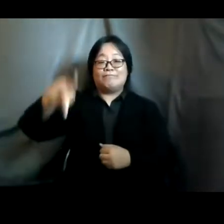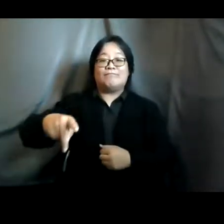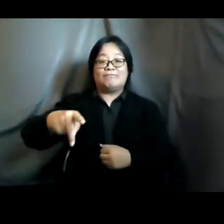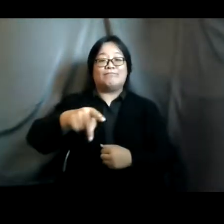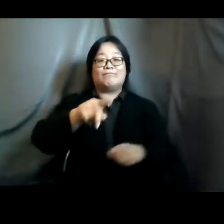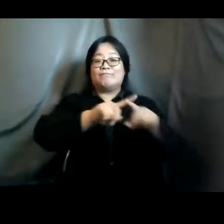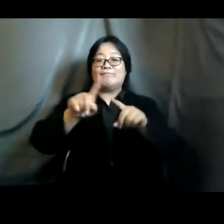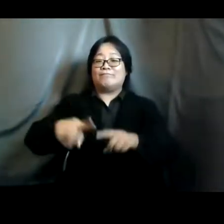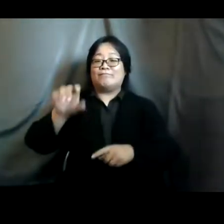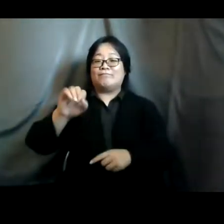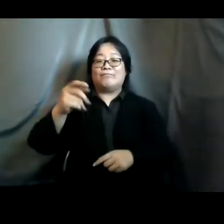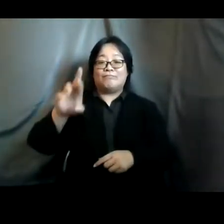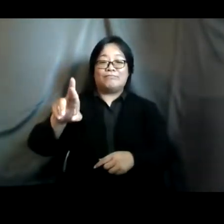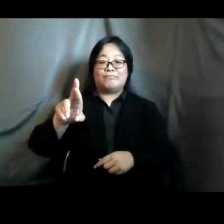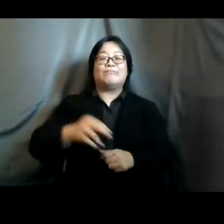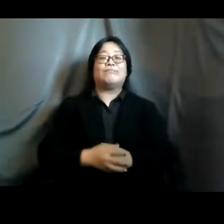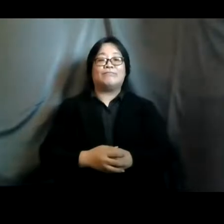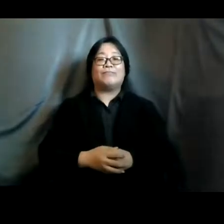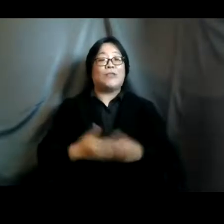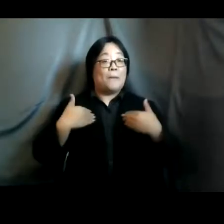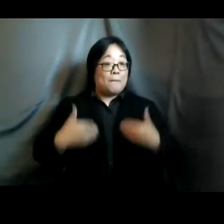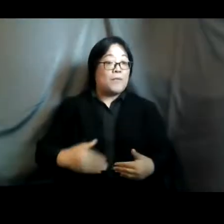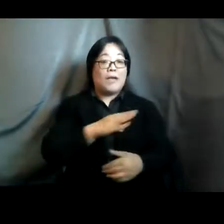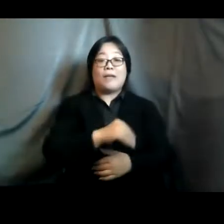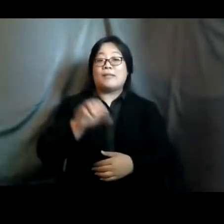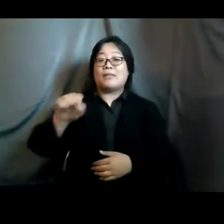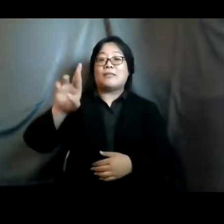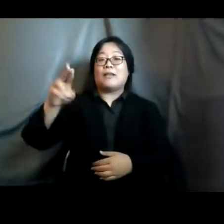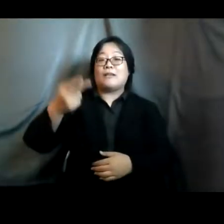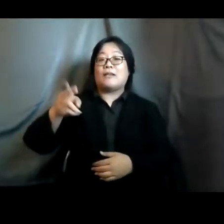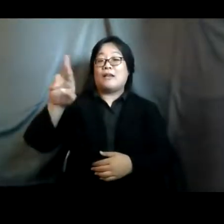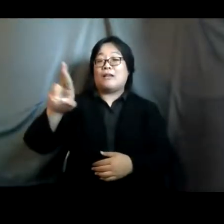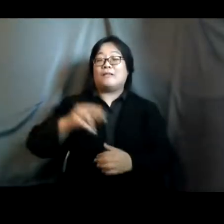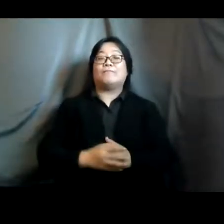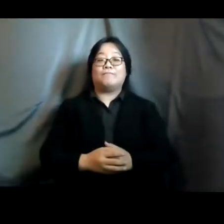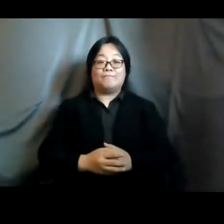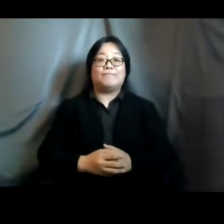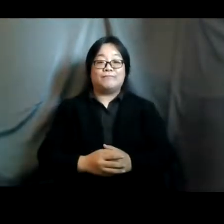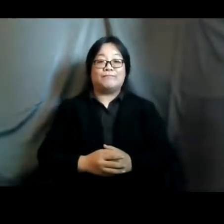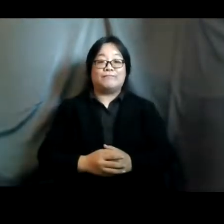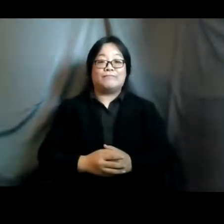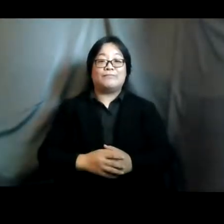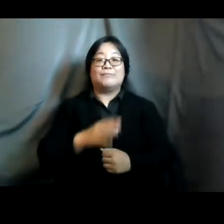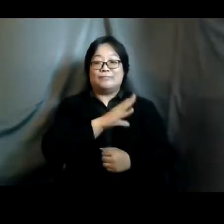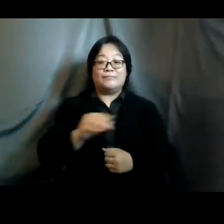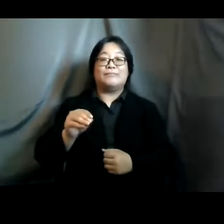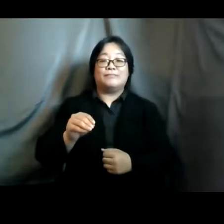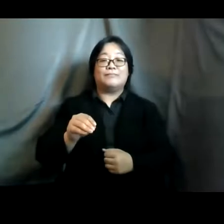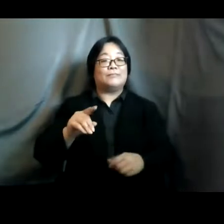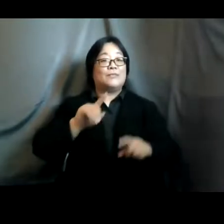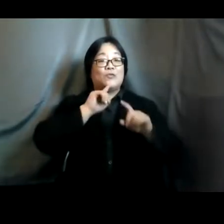dialogue on bodily autonomy and sr hr and of course um uh its response and recovery